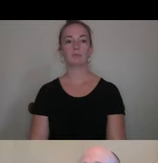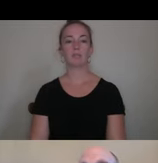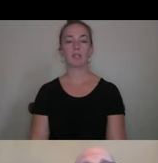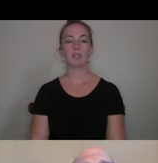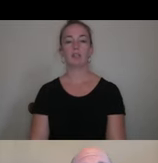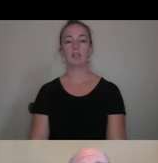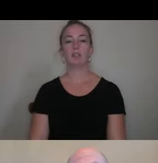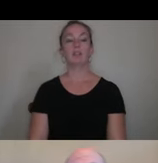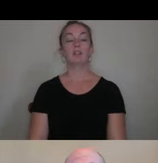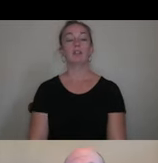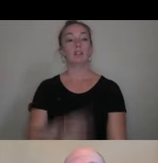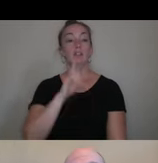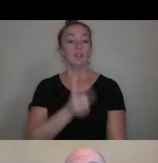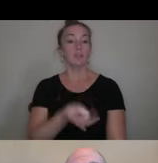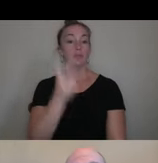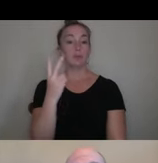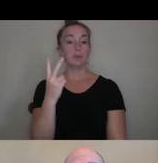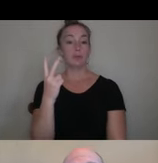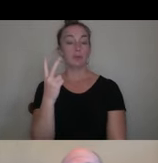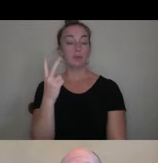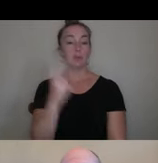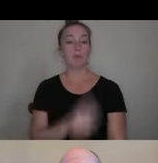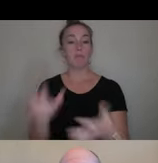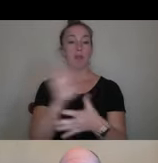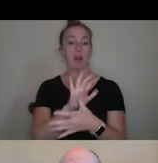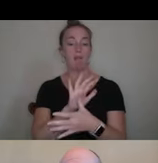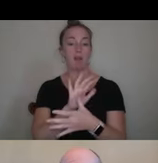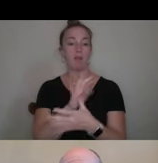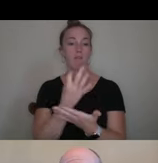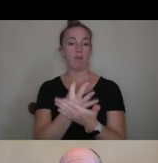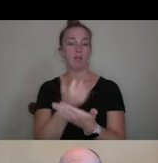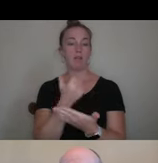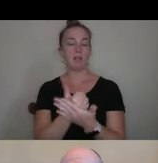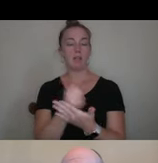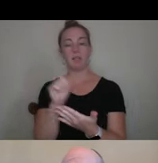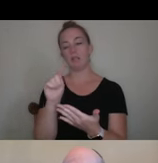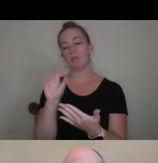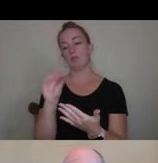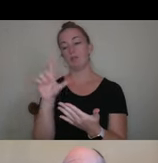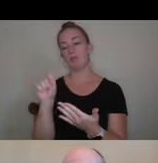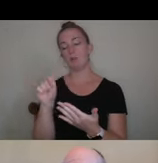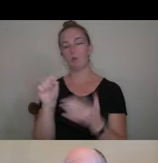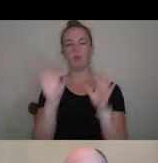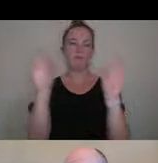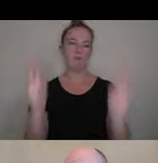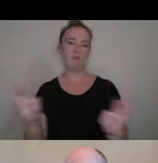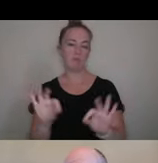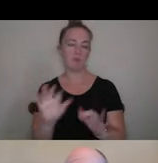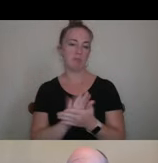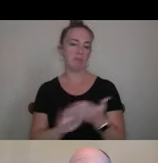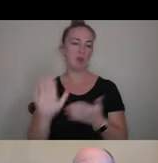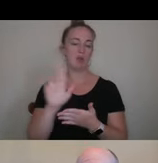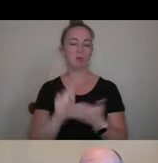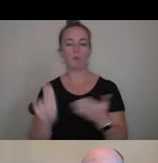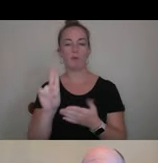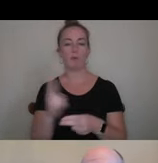we, there are two, um, primary financial aid tools or forms that colleges and universities use.